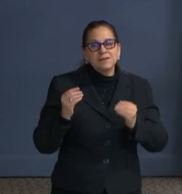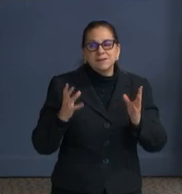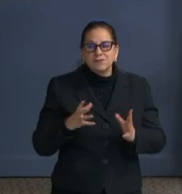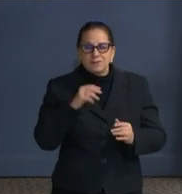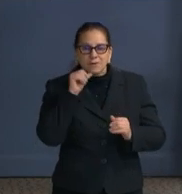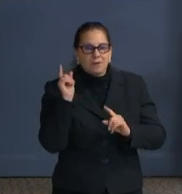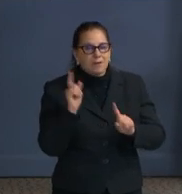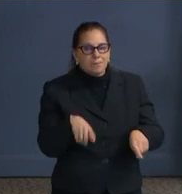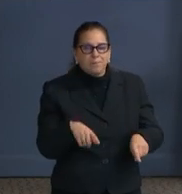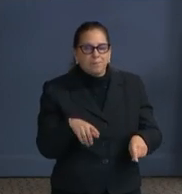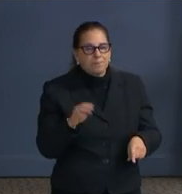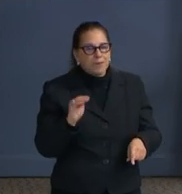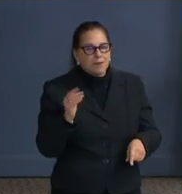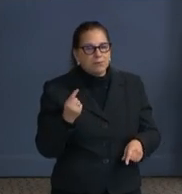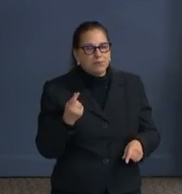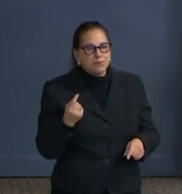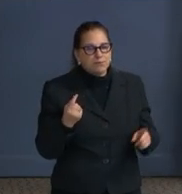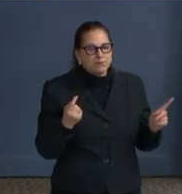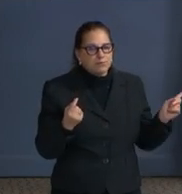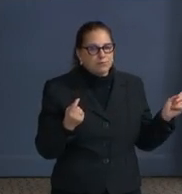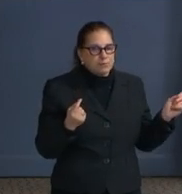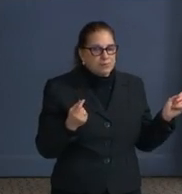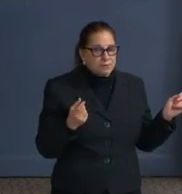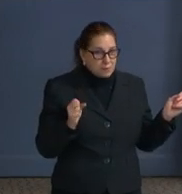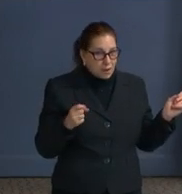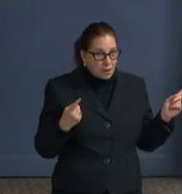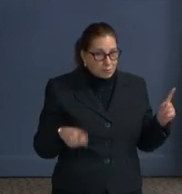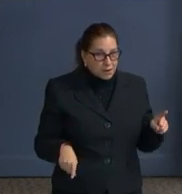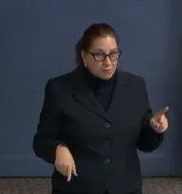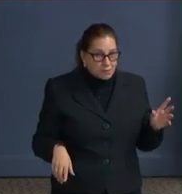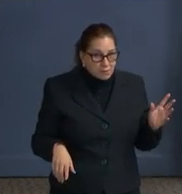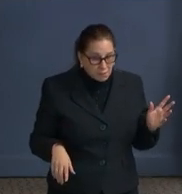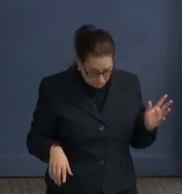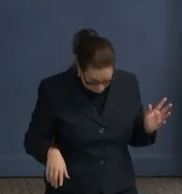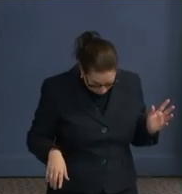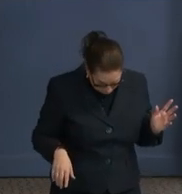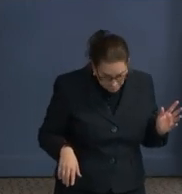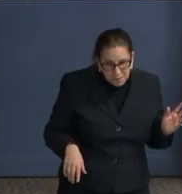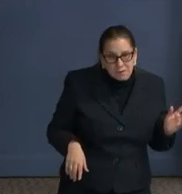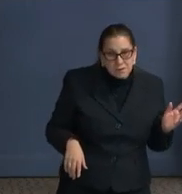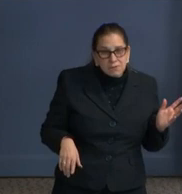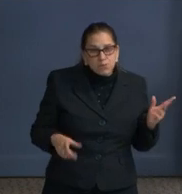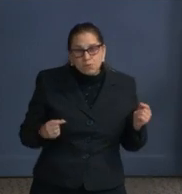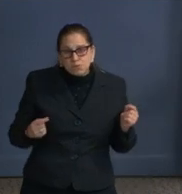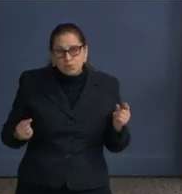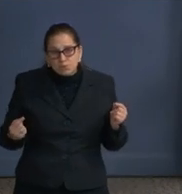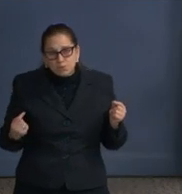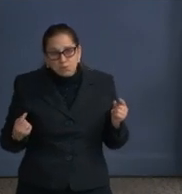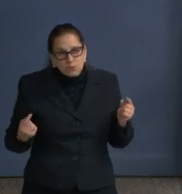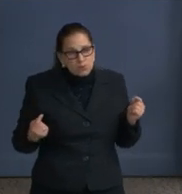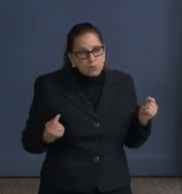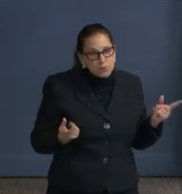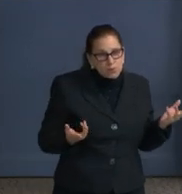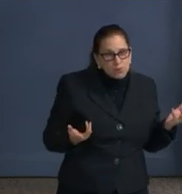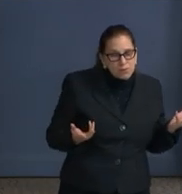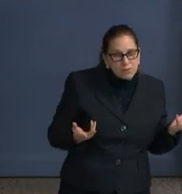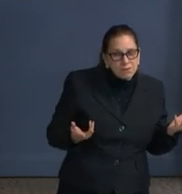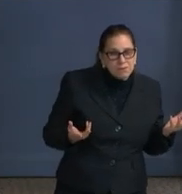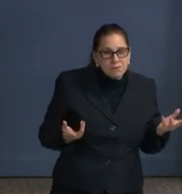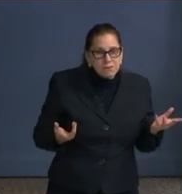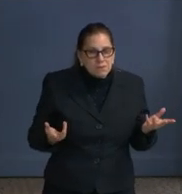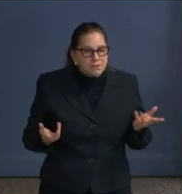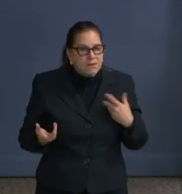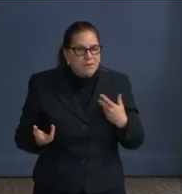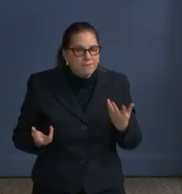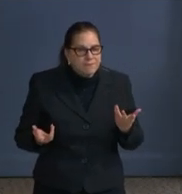Monday to expect that this could happen? And if it does, what will you do about it? And do you have any kind of